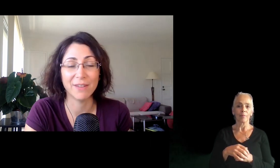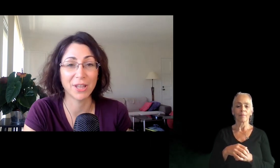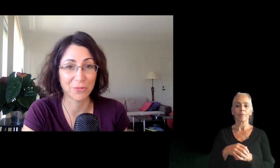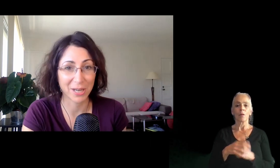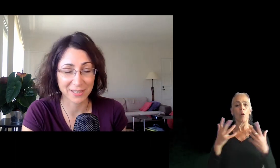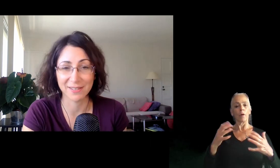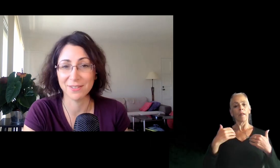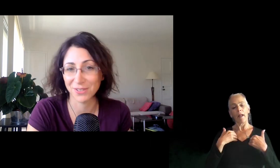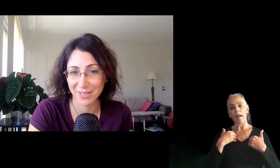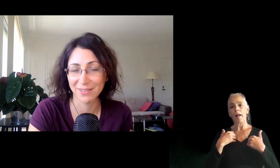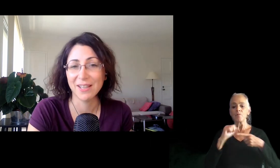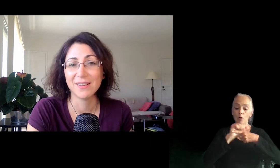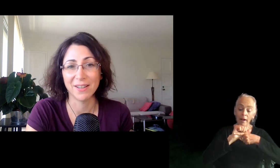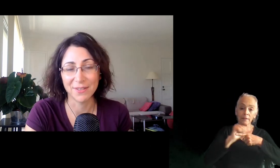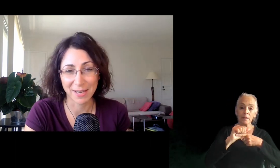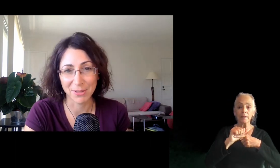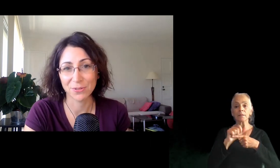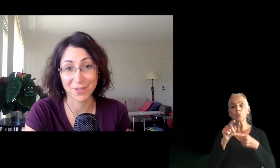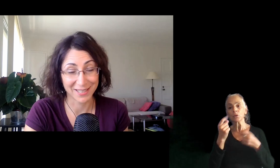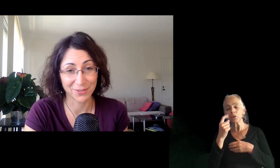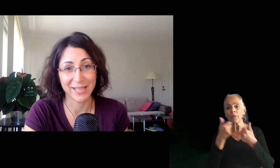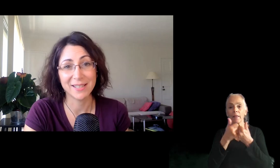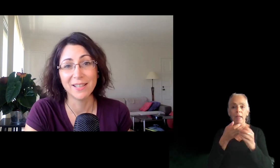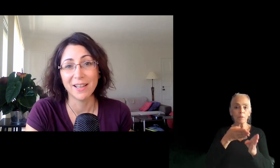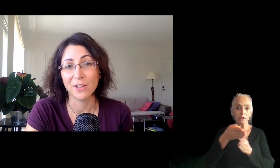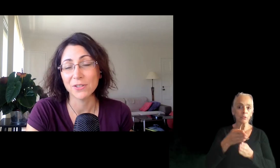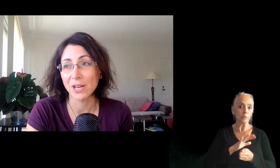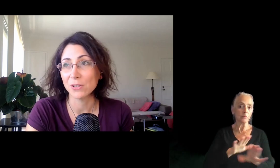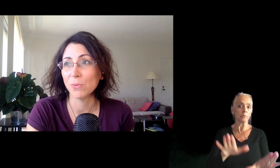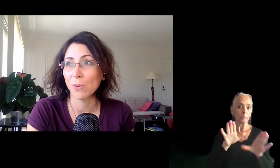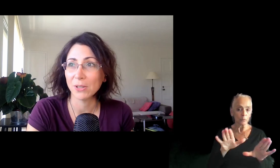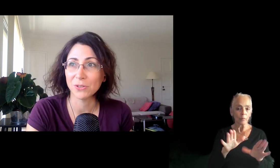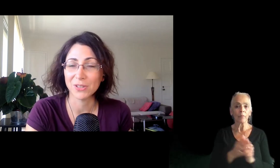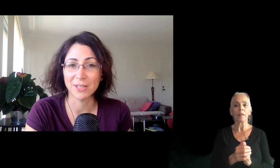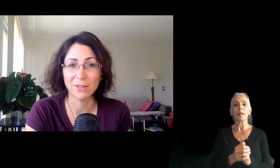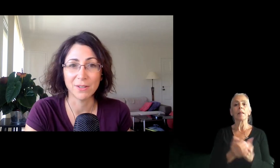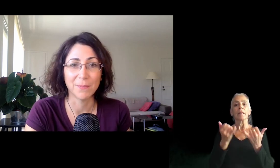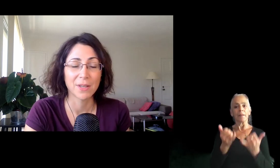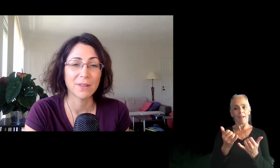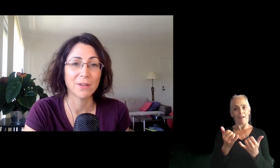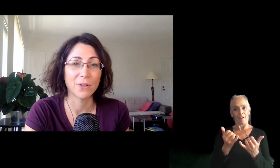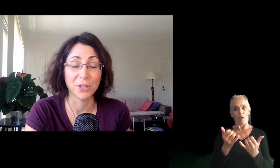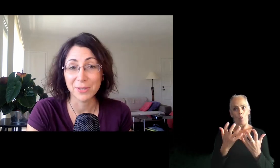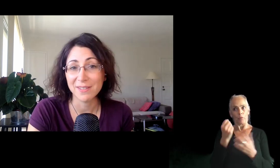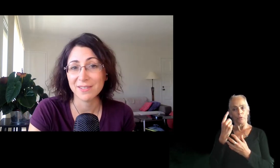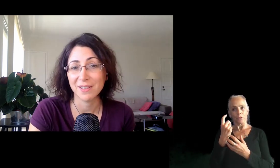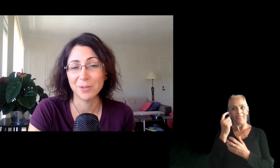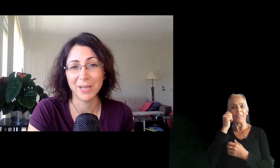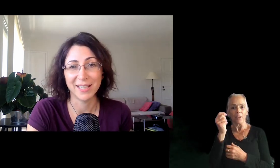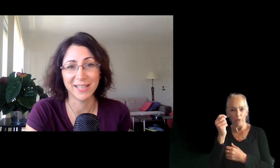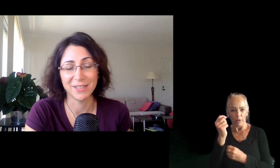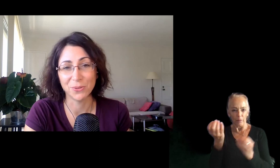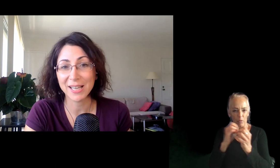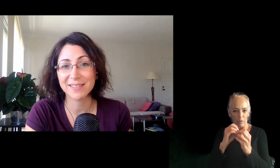you already have a lot of practice and you understand, uh, the game industry. So that's great. Uh, so now it's more about understanding the, the theories,